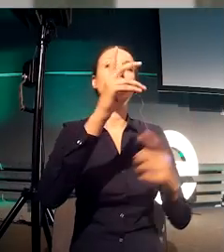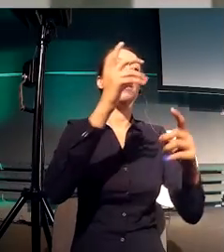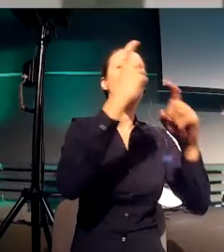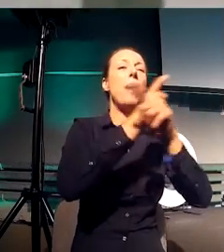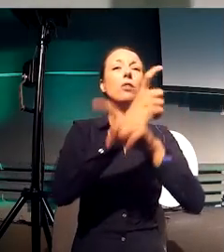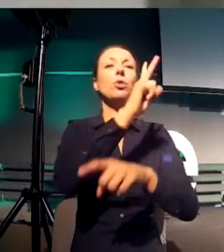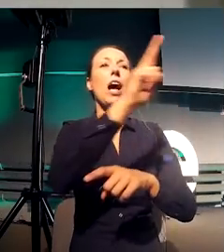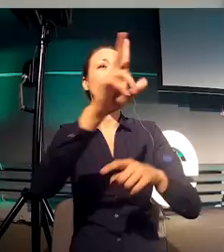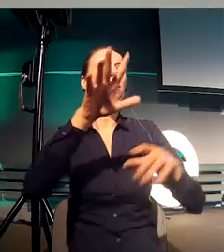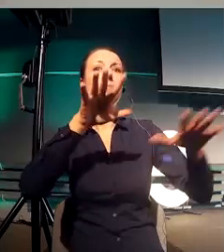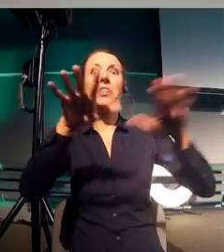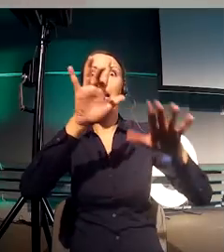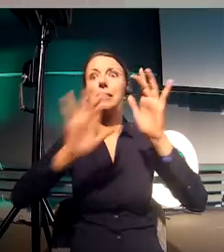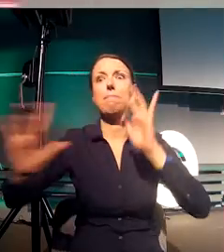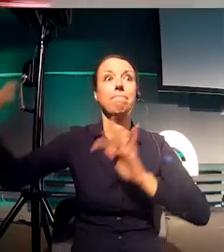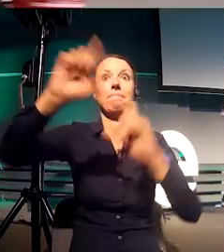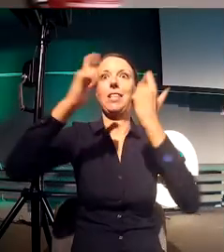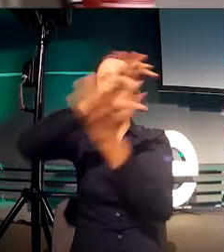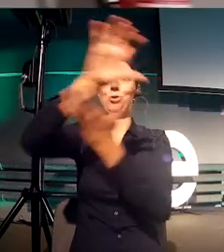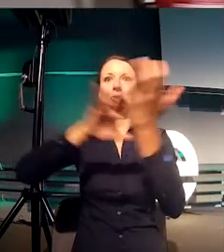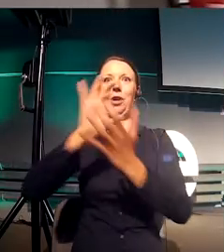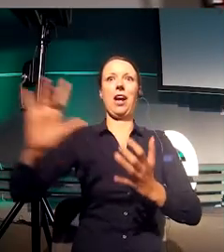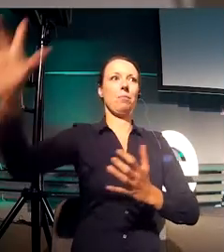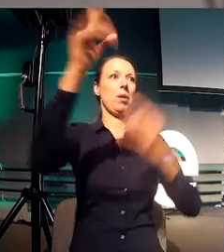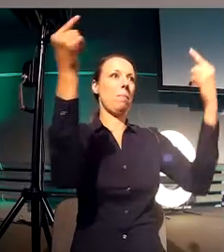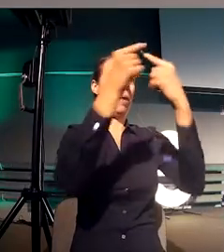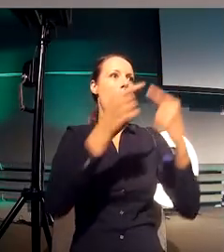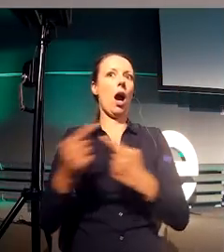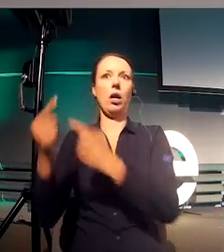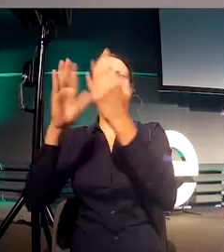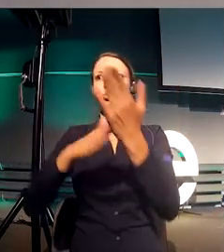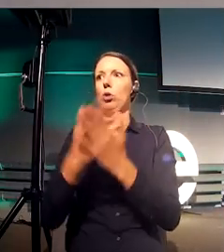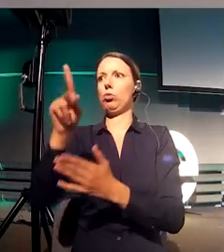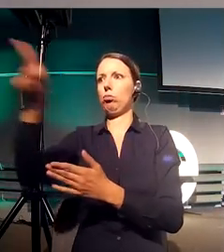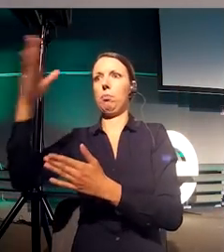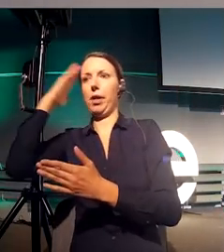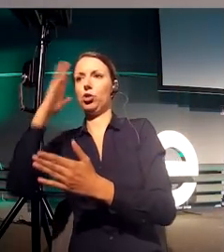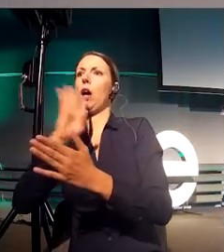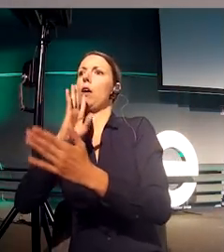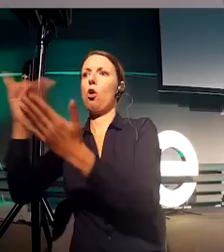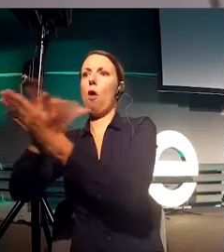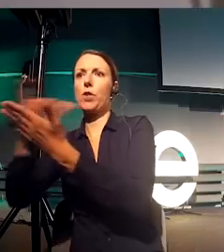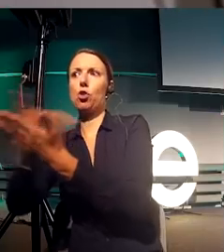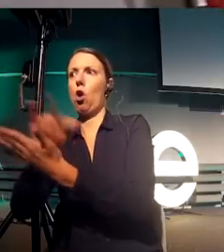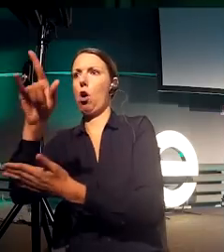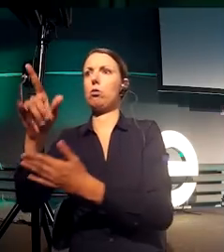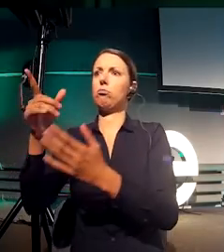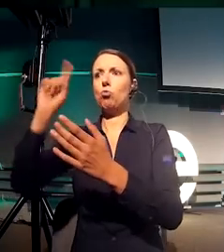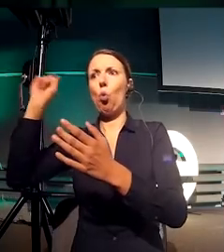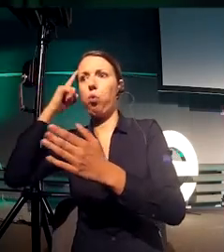in New York will use a lot of subways. Some people in Brazil will use a lot of buses. So how can you take